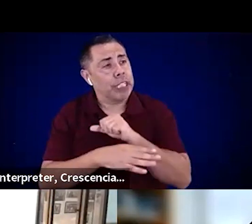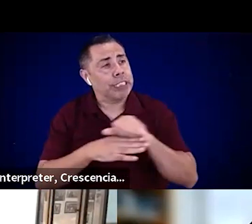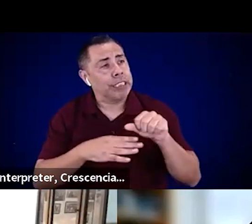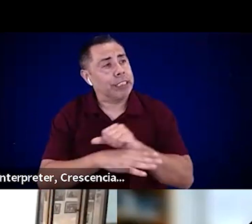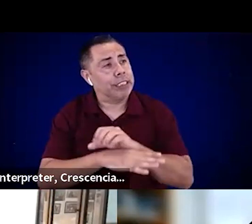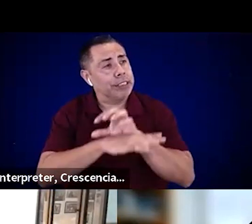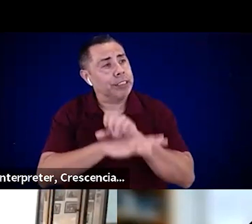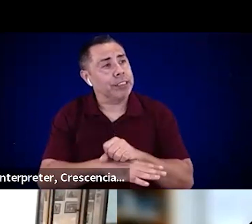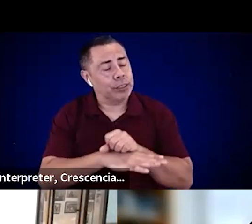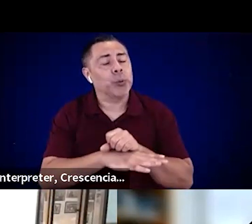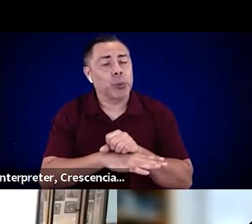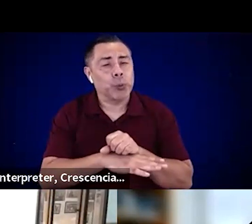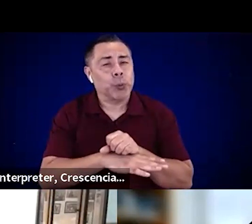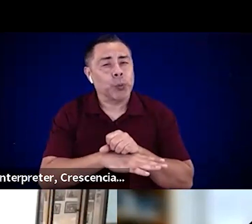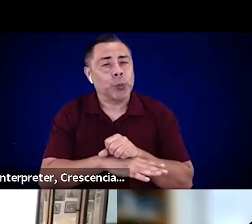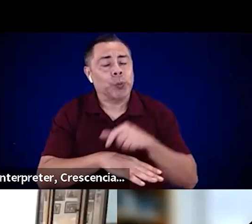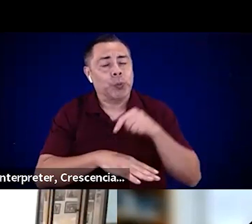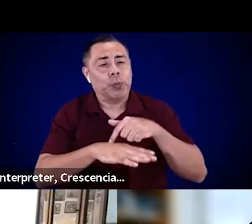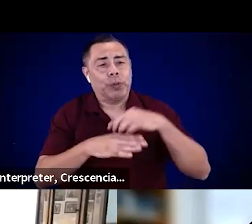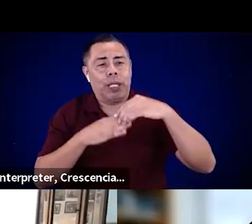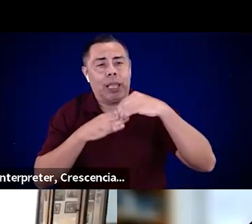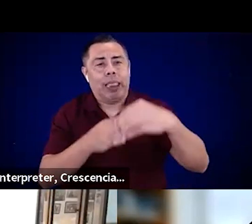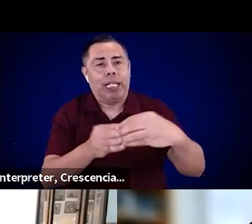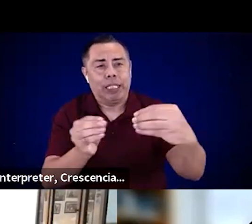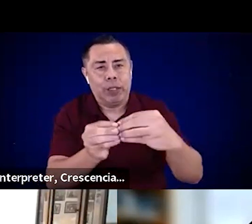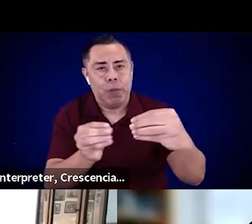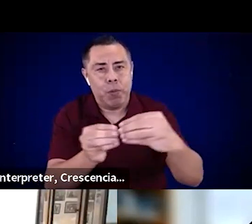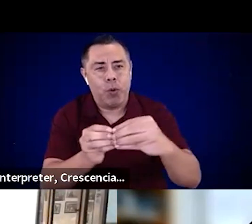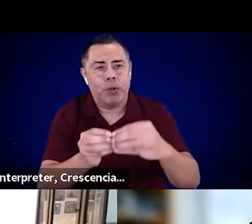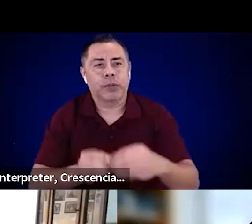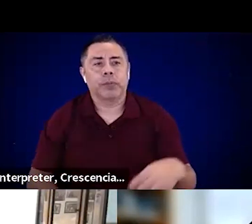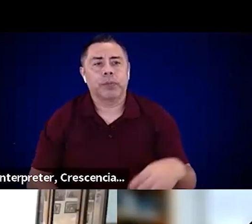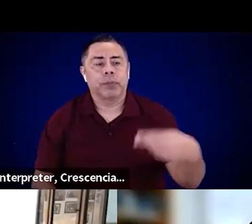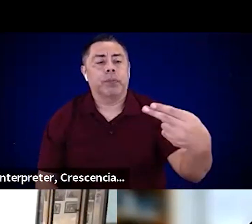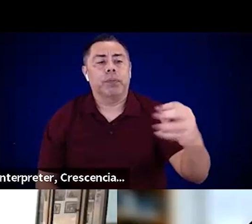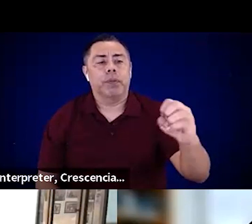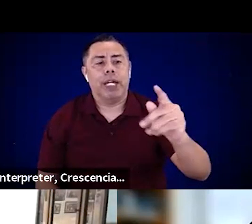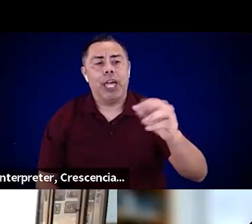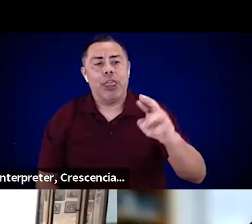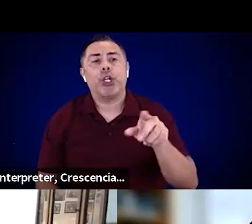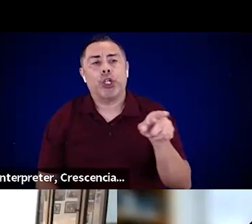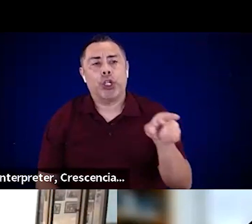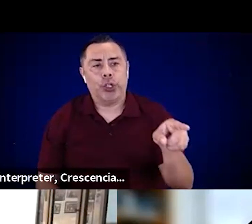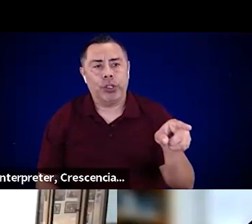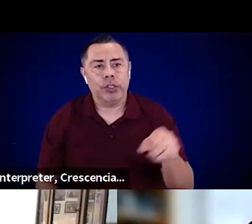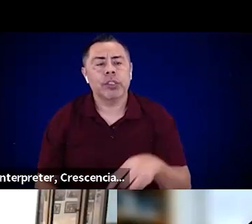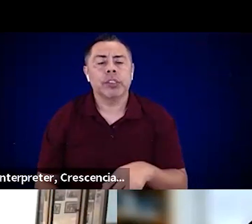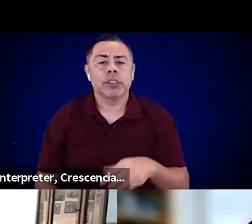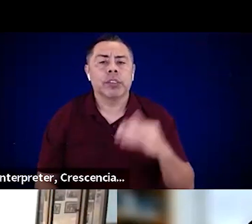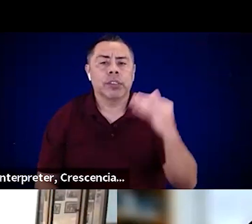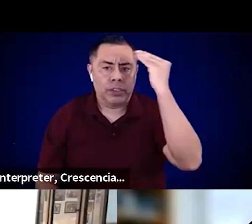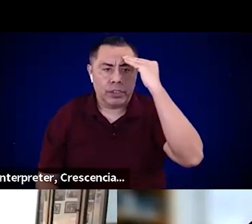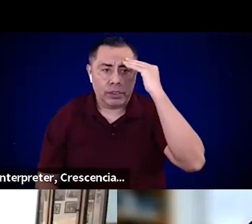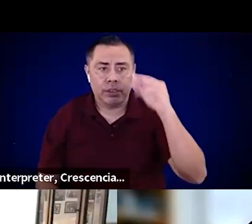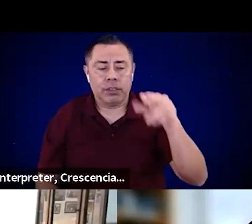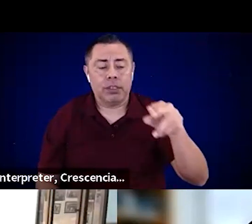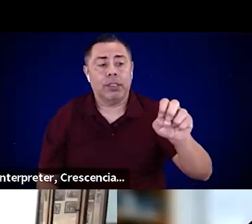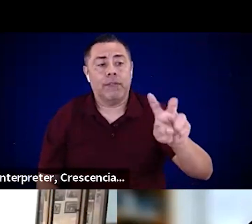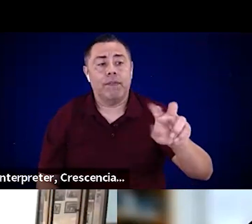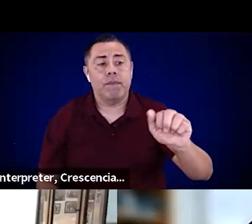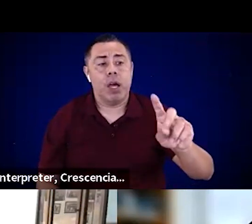Because I know that, especially following the winter storms, that Nevada has been making a lot of progress on this issue.